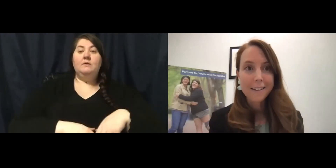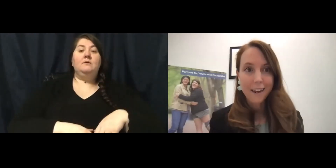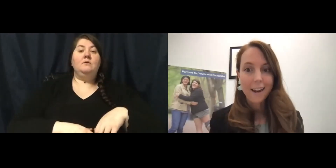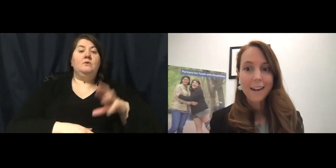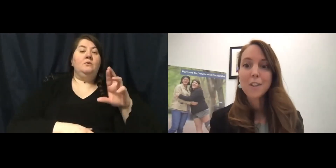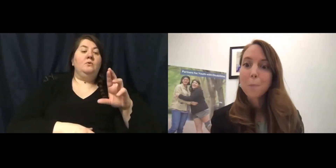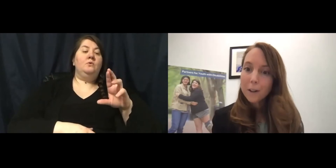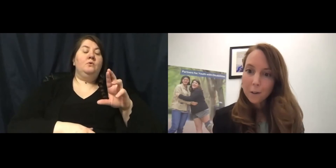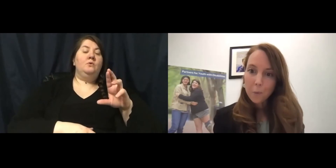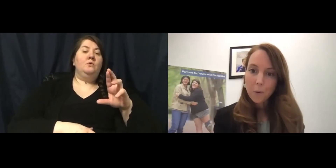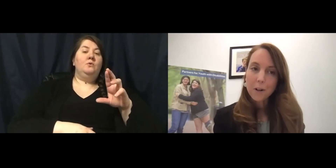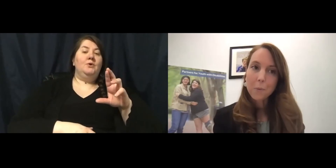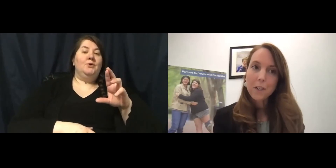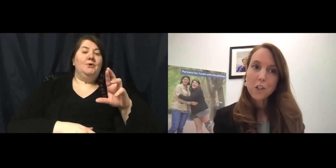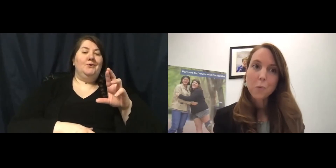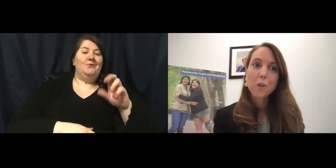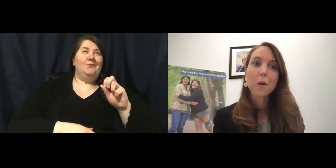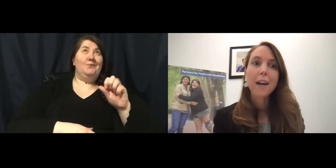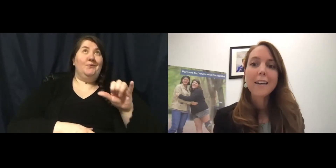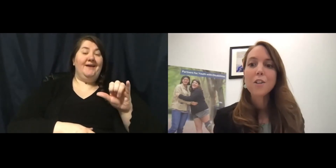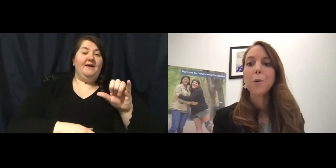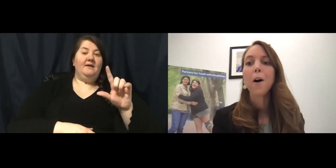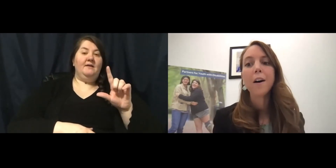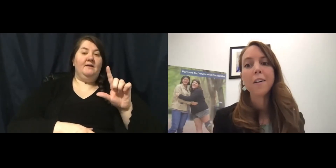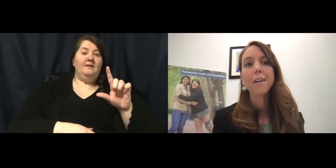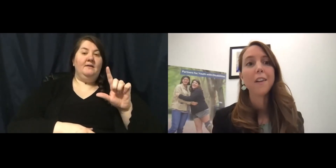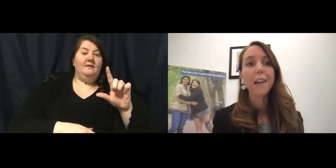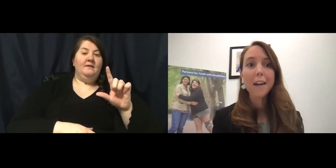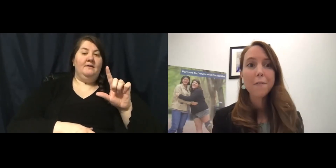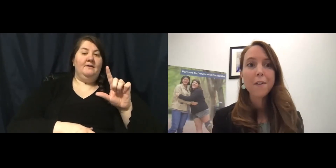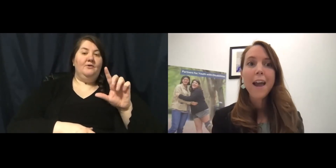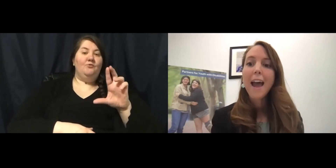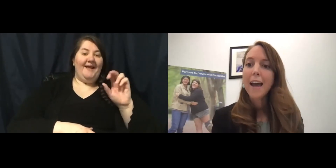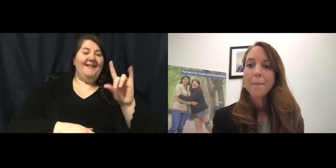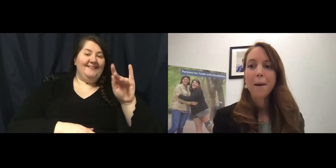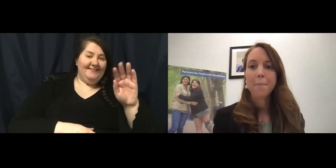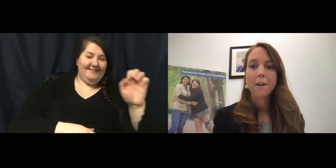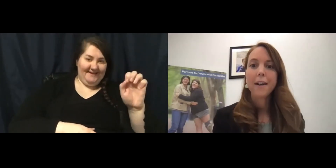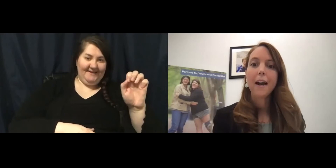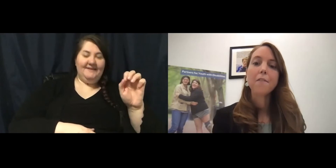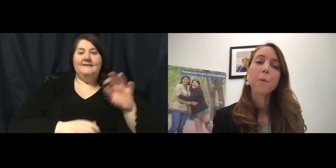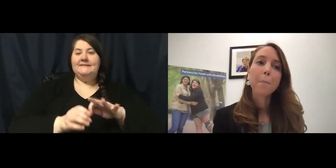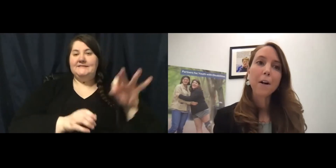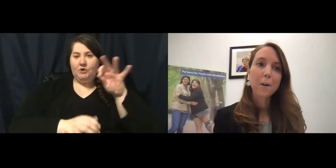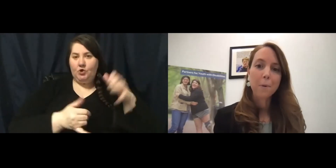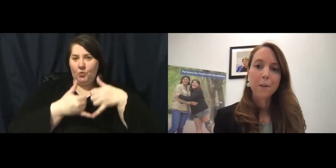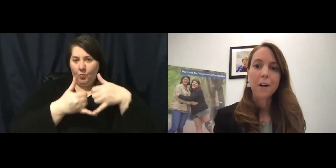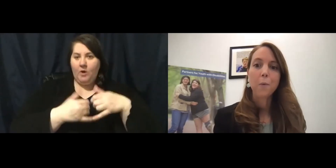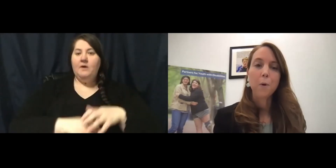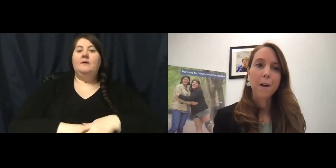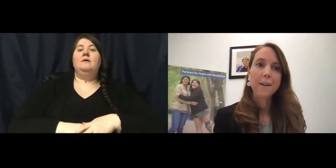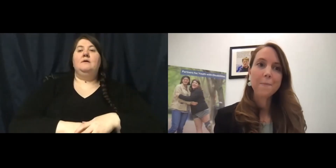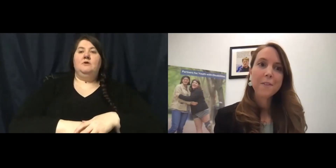Leskay Spirit Award, which was created to honor the life and memory of a remarkable